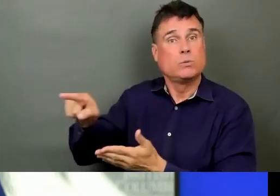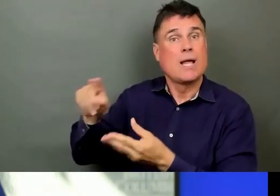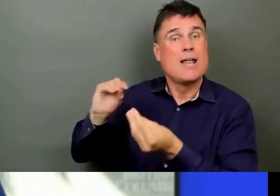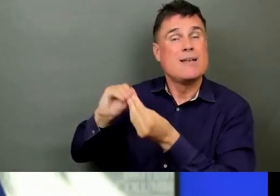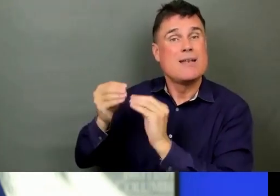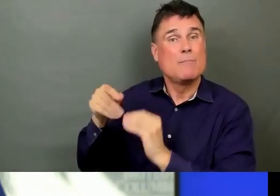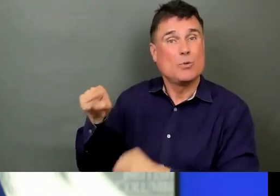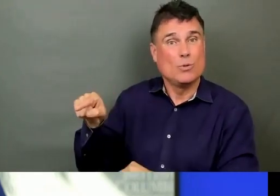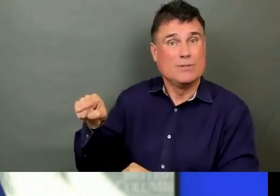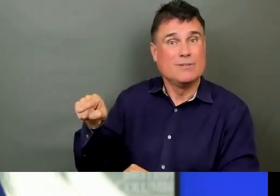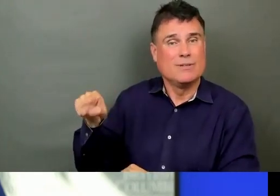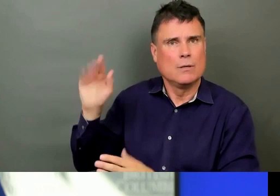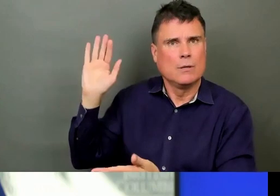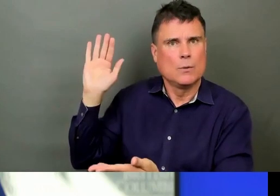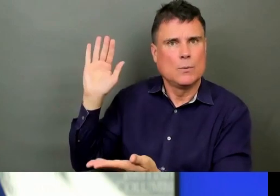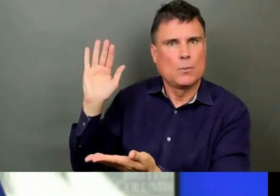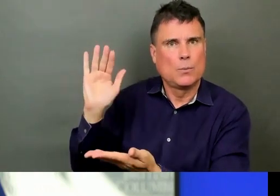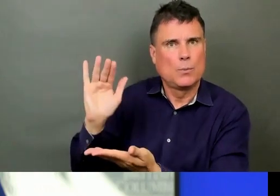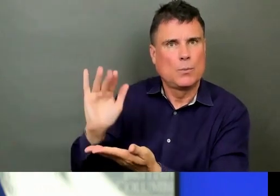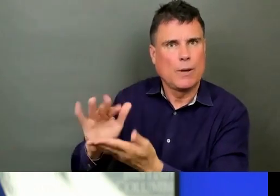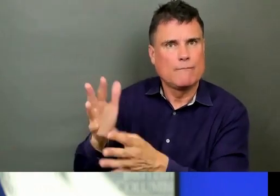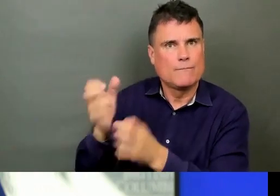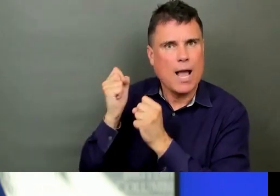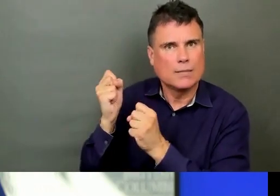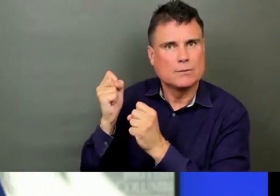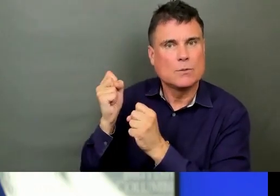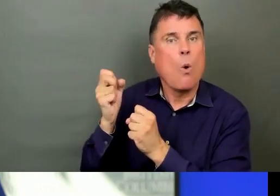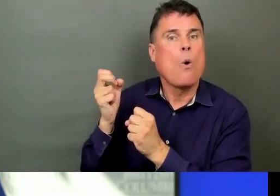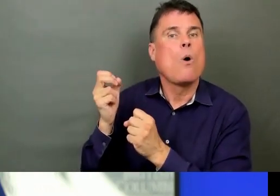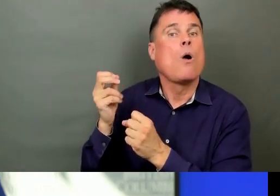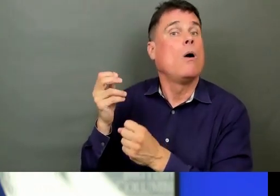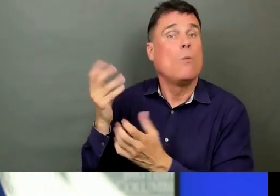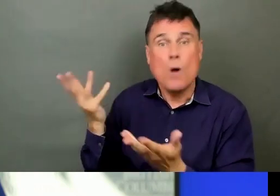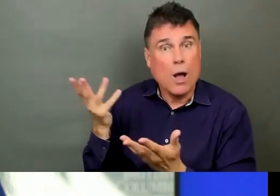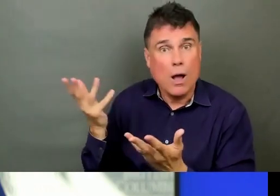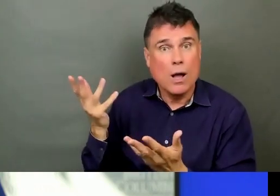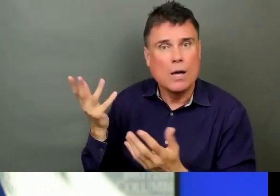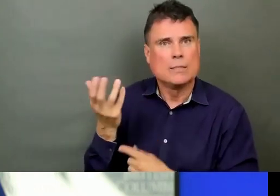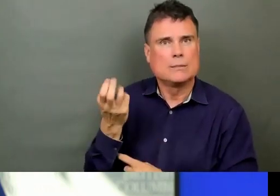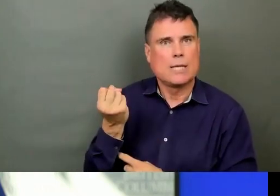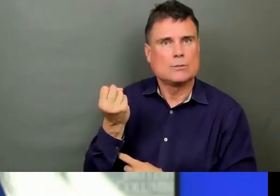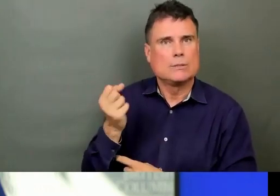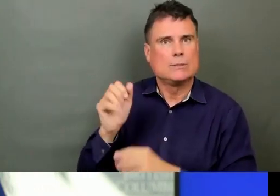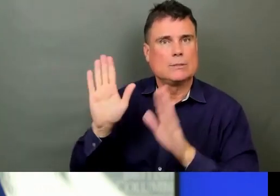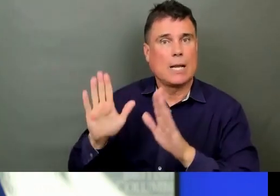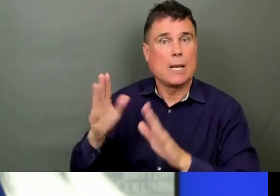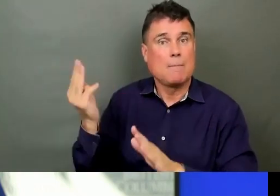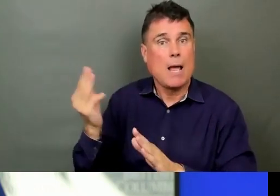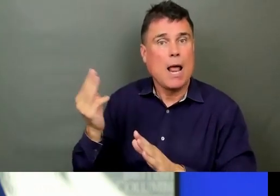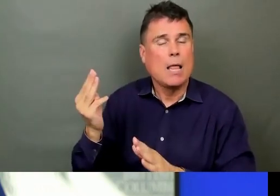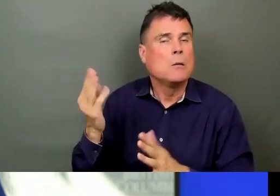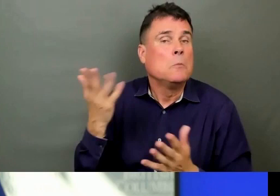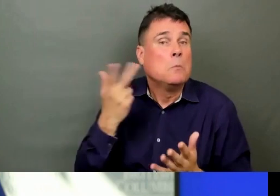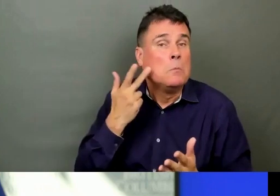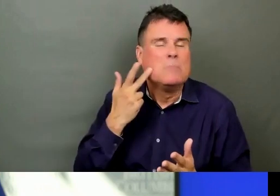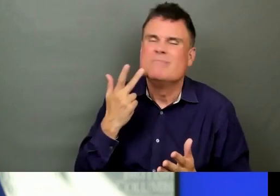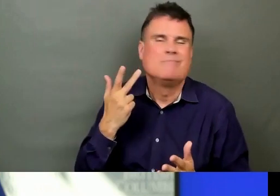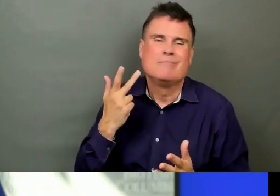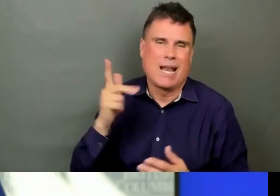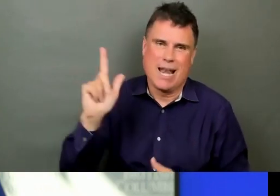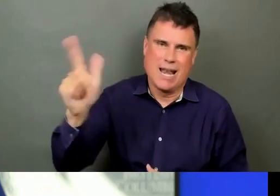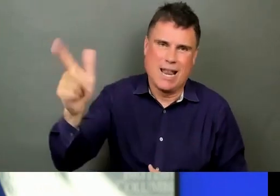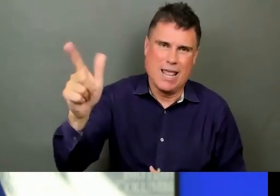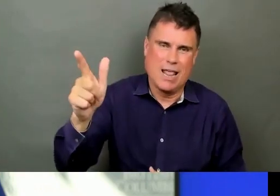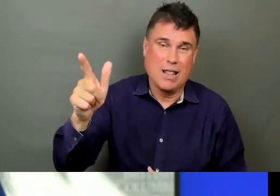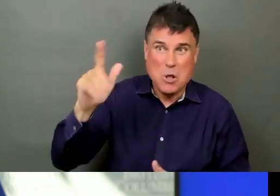-19 case data. I think on Vancouver Island, we are in a good place. We have high levels of immunization on Vancouver